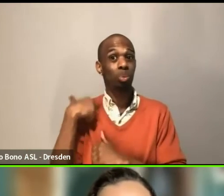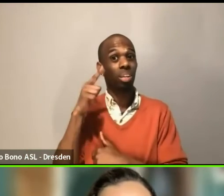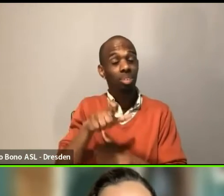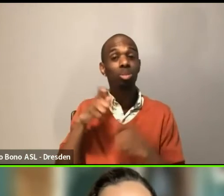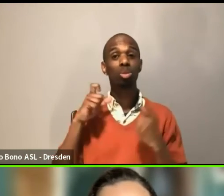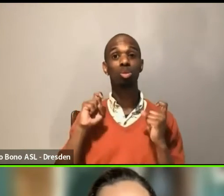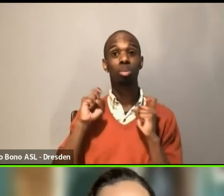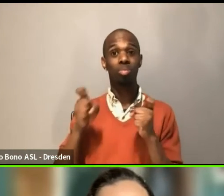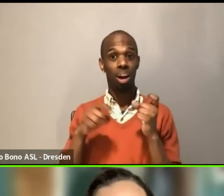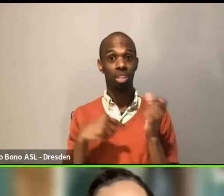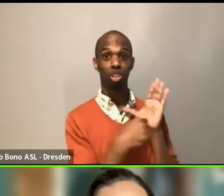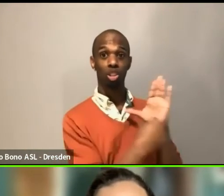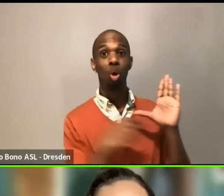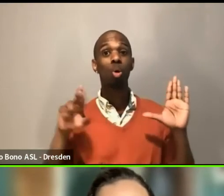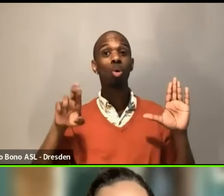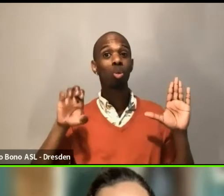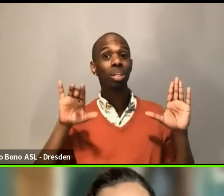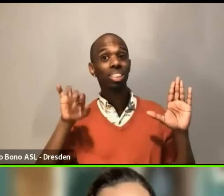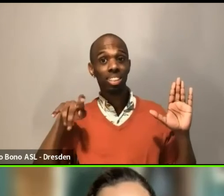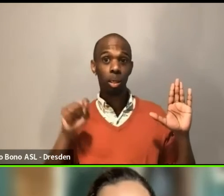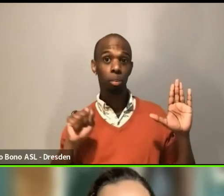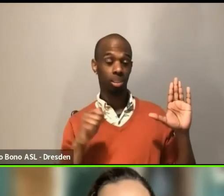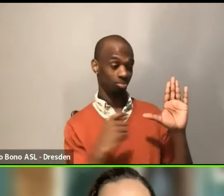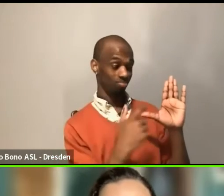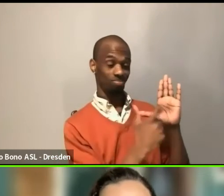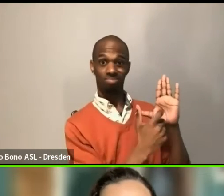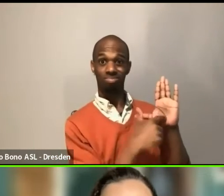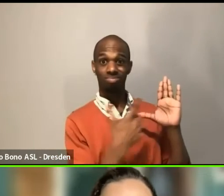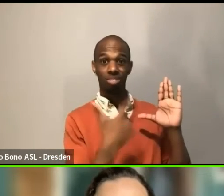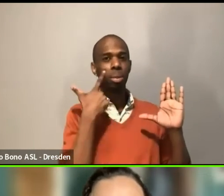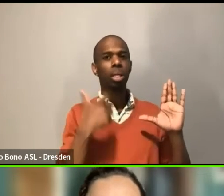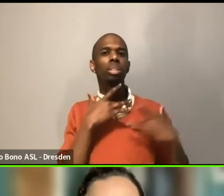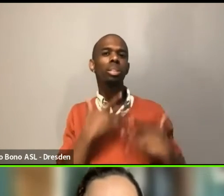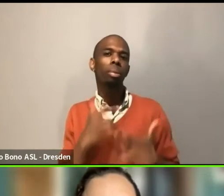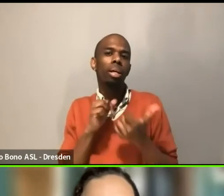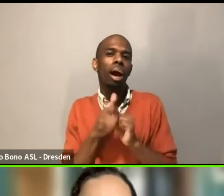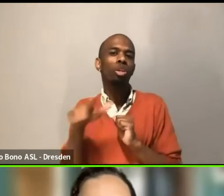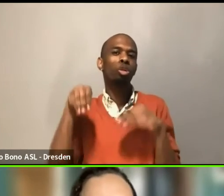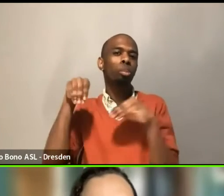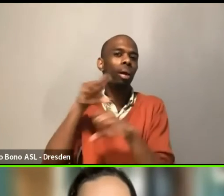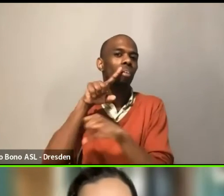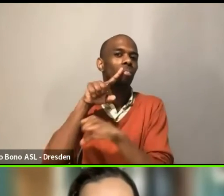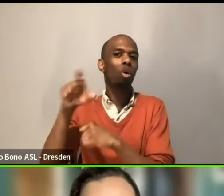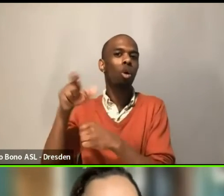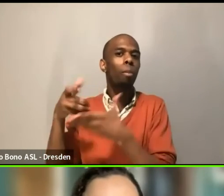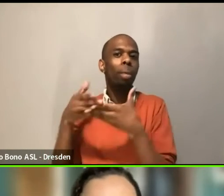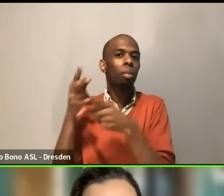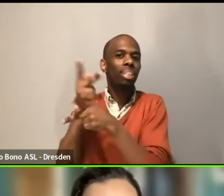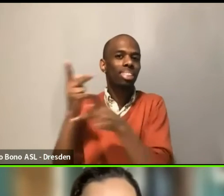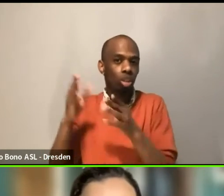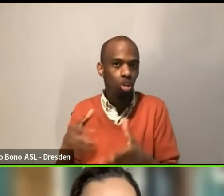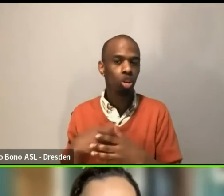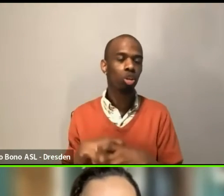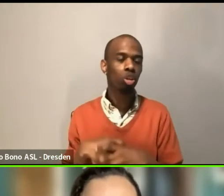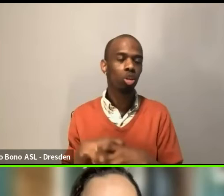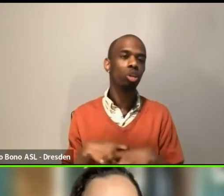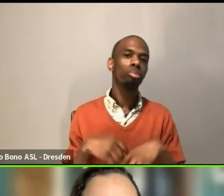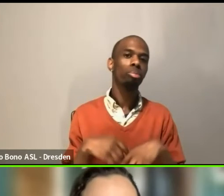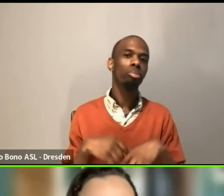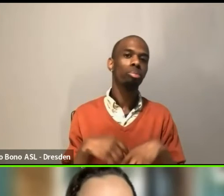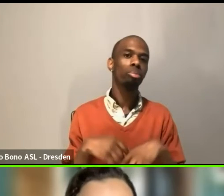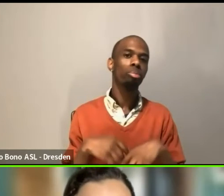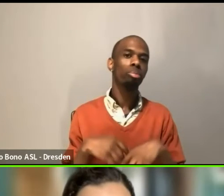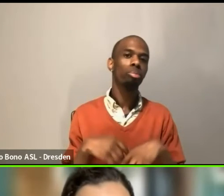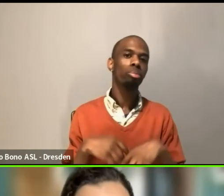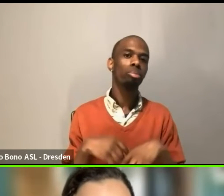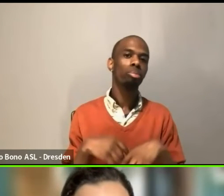Venmo her, you give her cash or whatever. Right. So we had, so we literally like went to my auditor and was like, okay, I need a list of what can